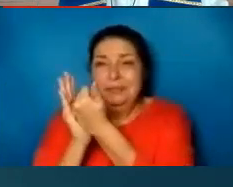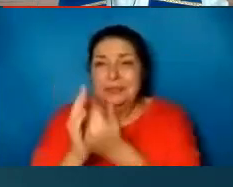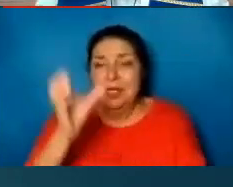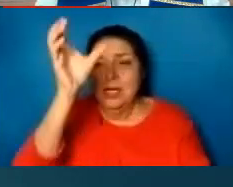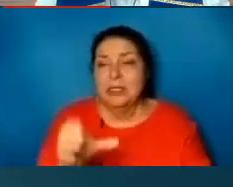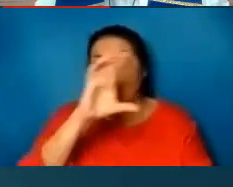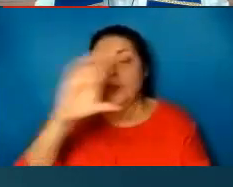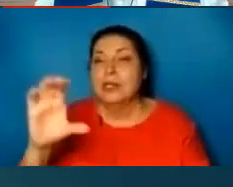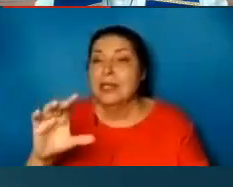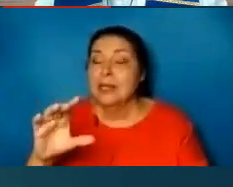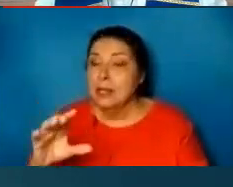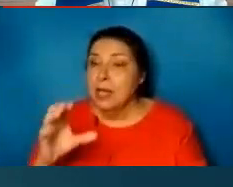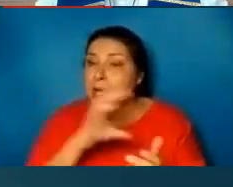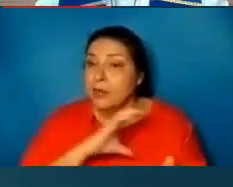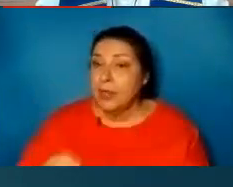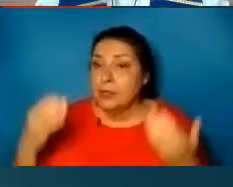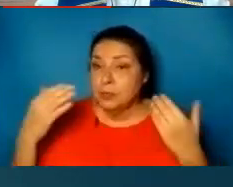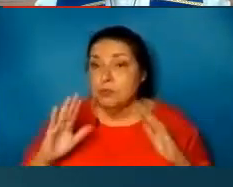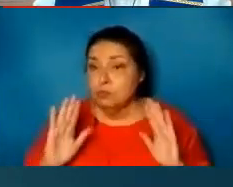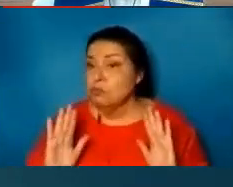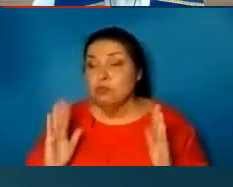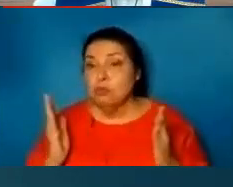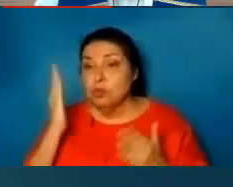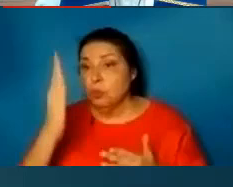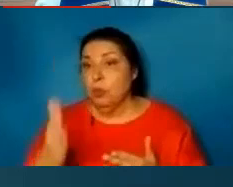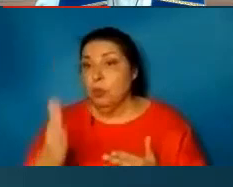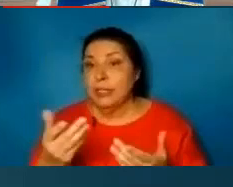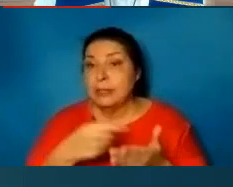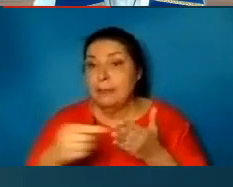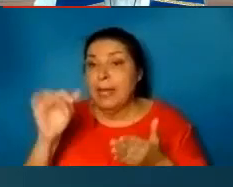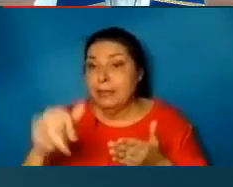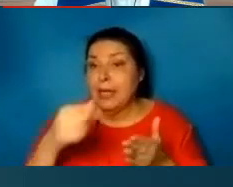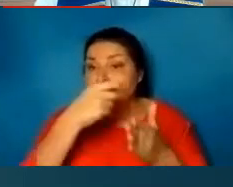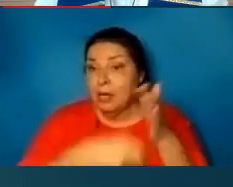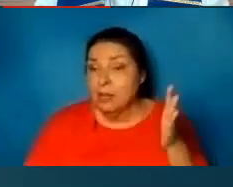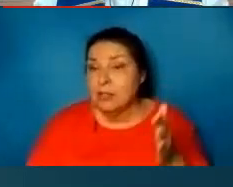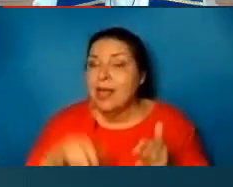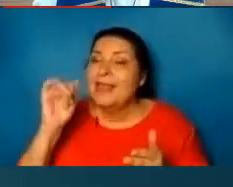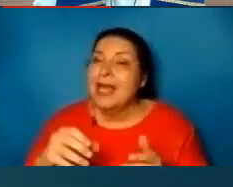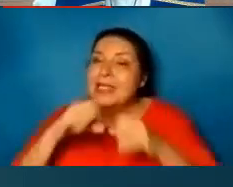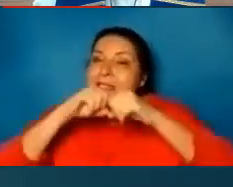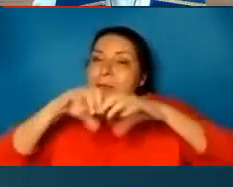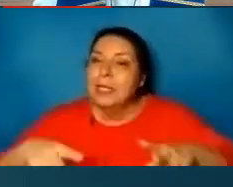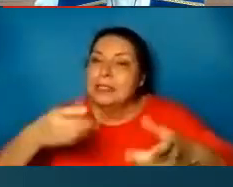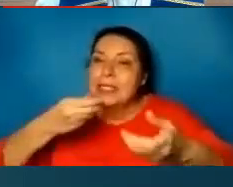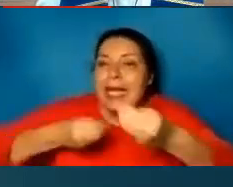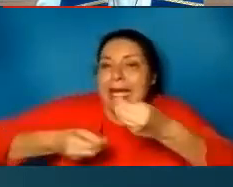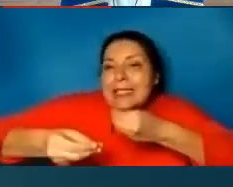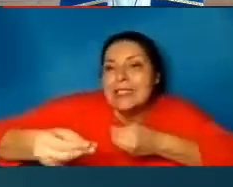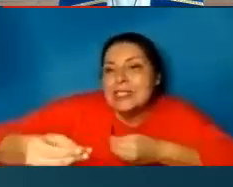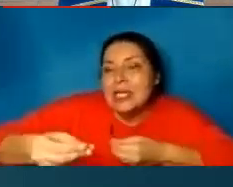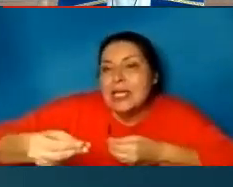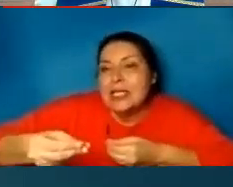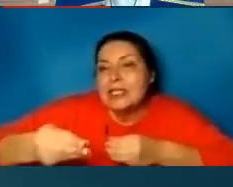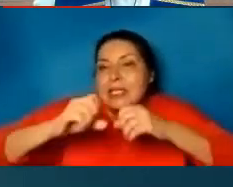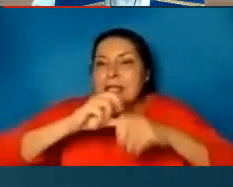pay for your salvation. This was the blessing, the blessed exchange that the Messiah undertook